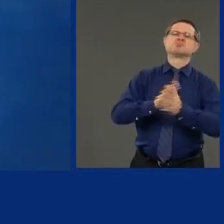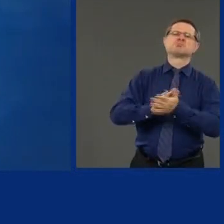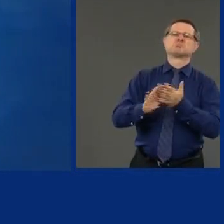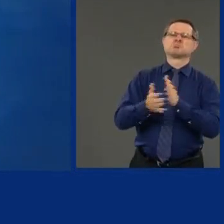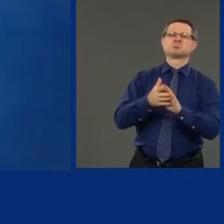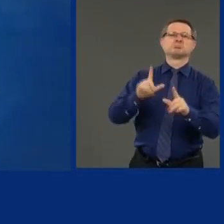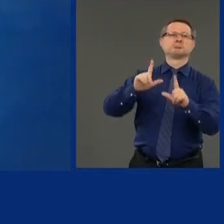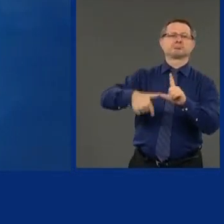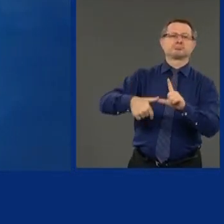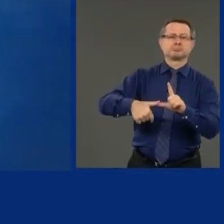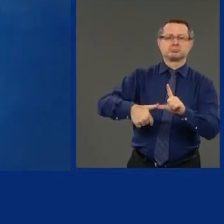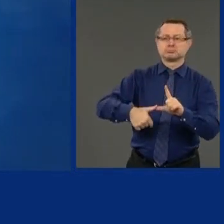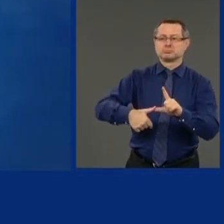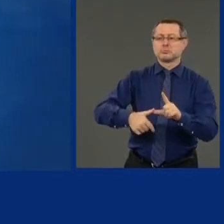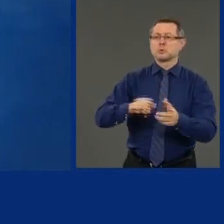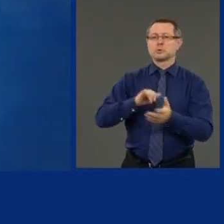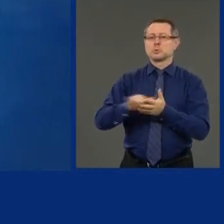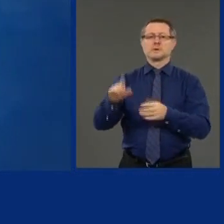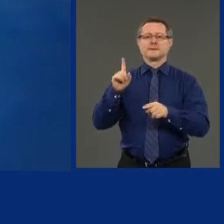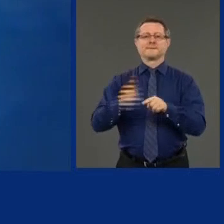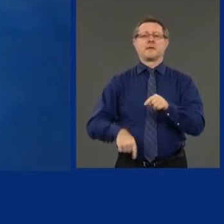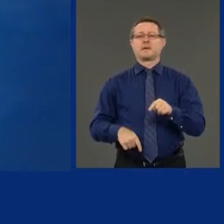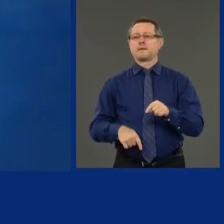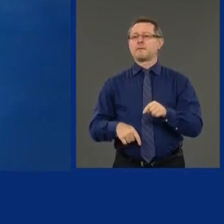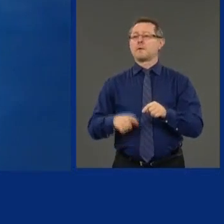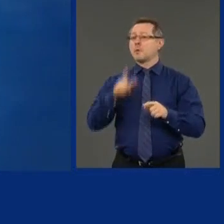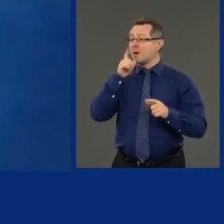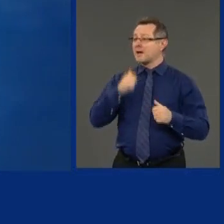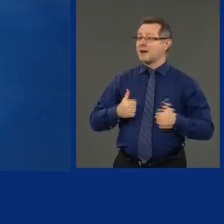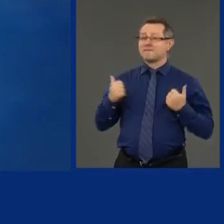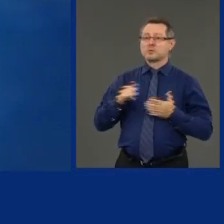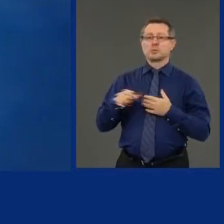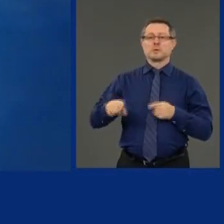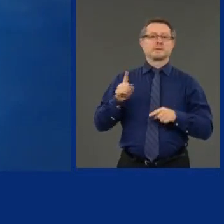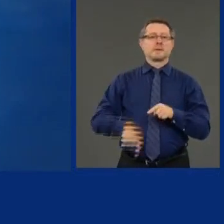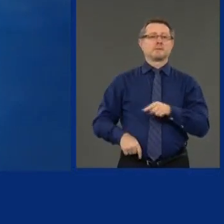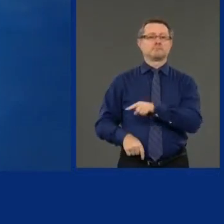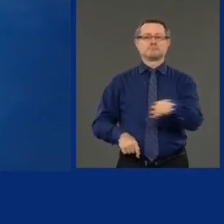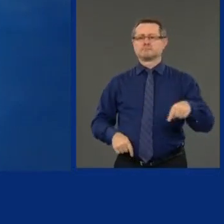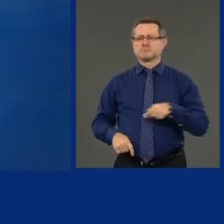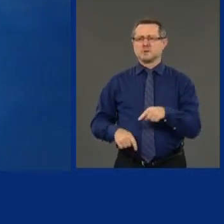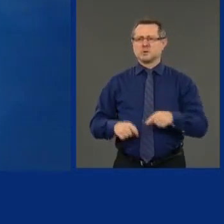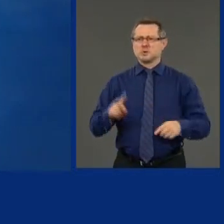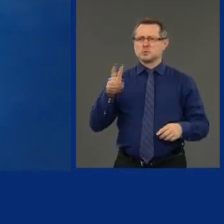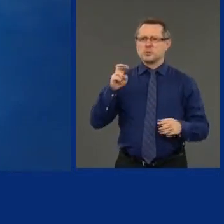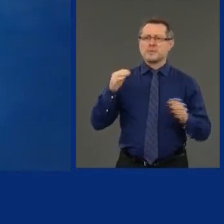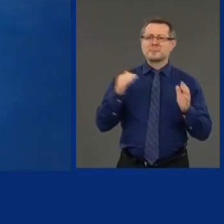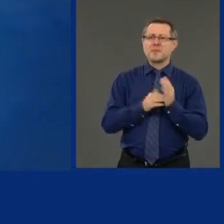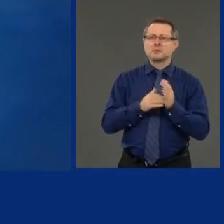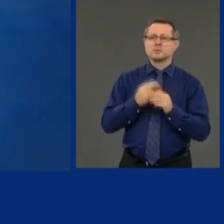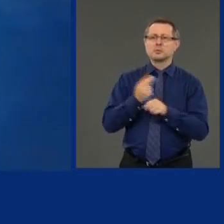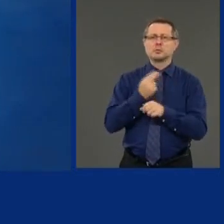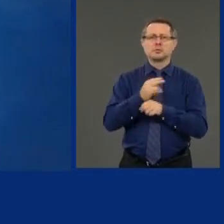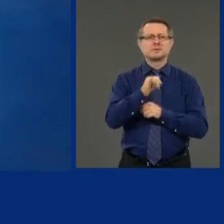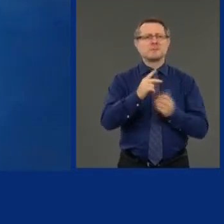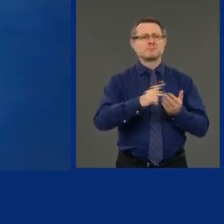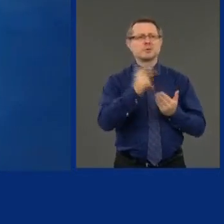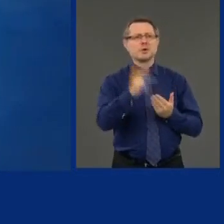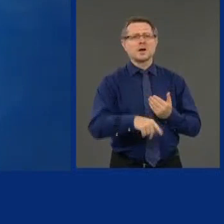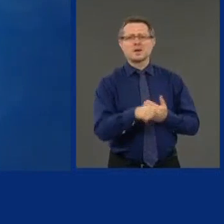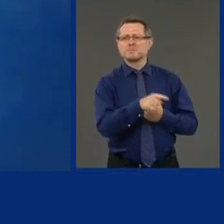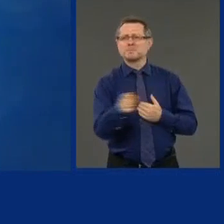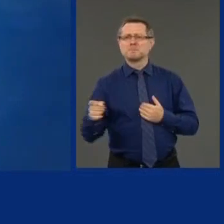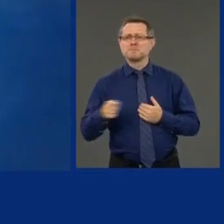be eligible for people of the State of New York. 200,000 people who use Trusted Traveler Program. Trusted Traveler Program